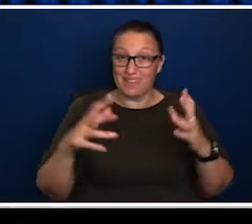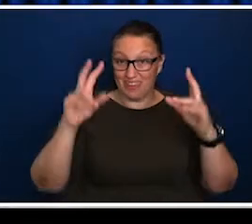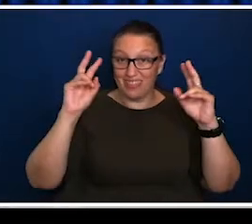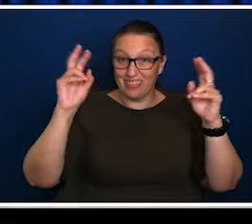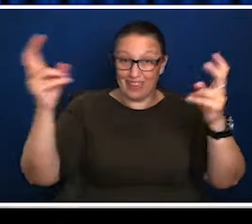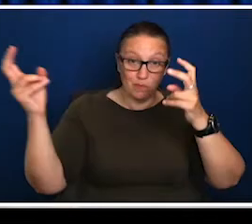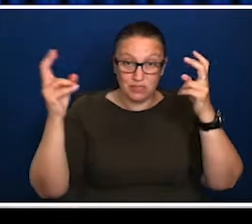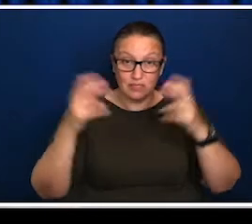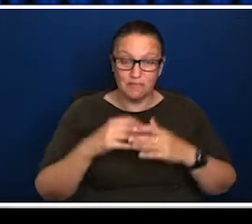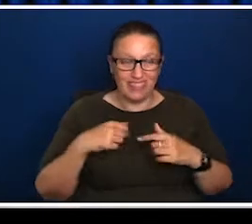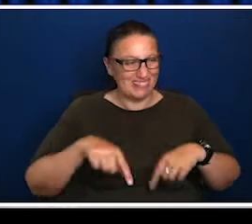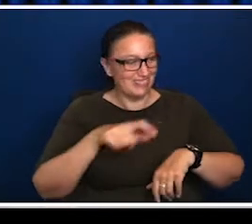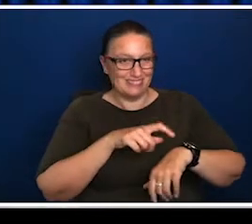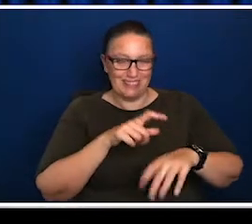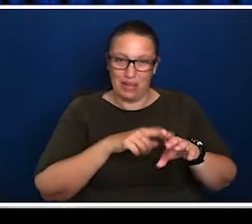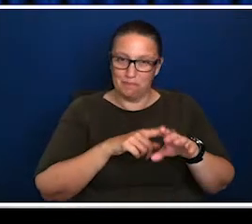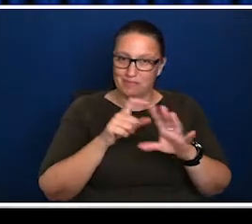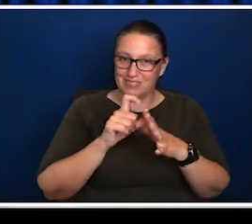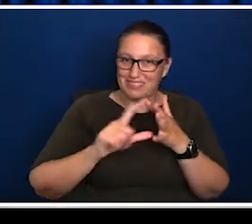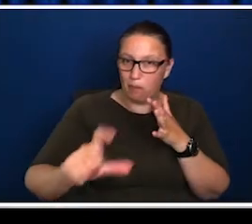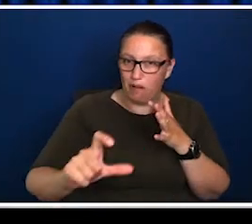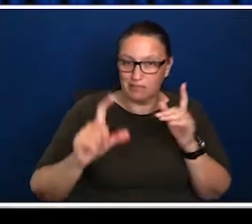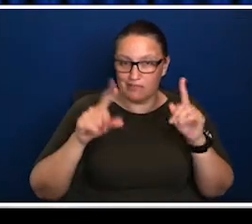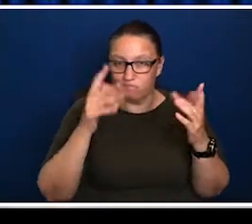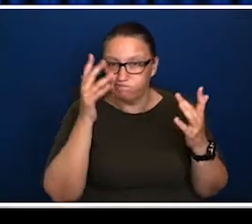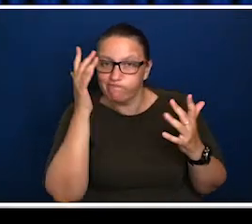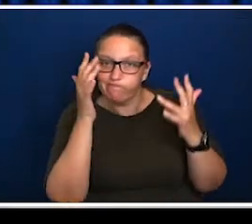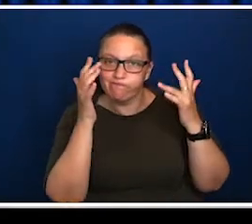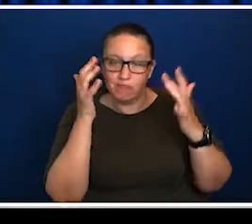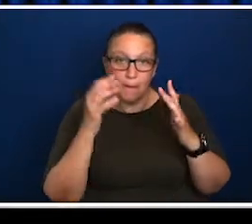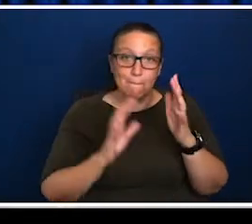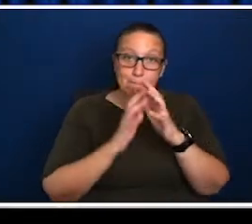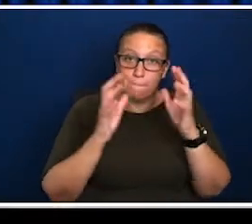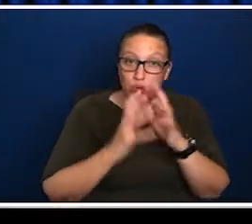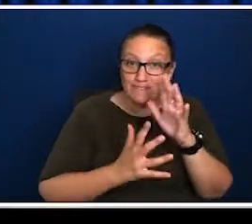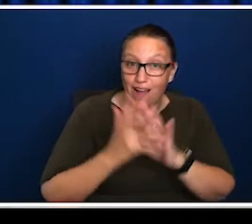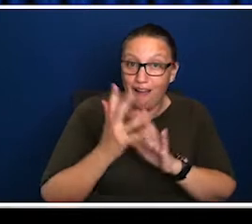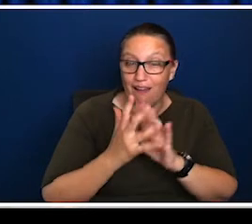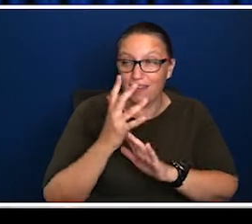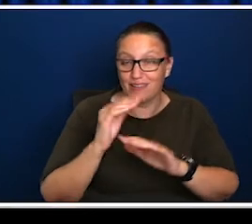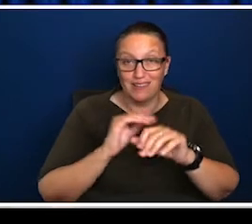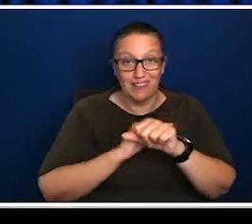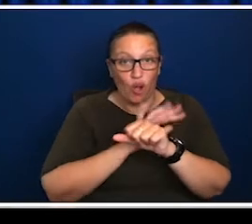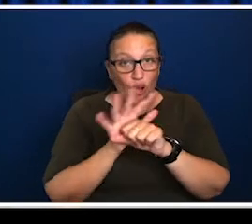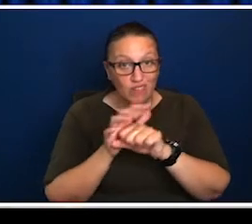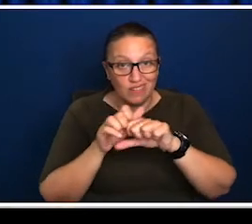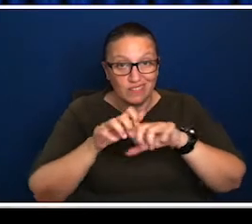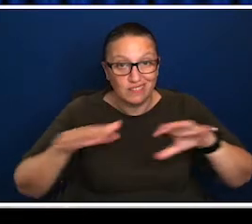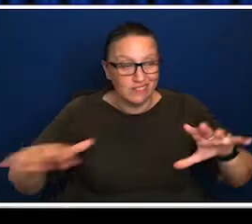It's that time of the year where we all reflect. We've had a year of bushfires, pandemics and everything else that's come with that.